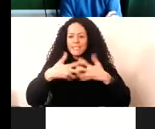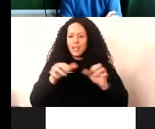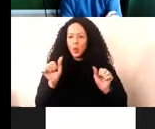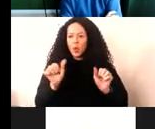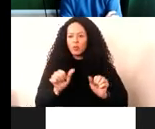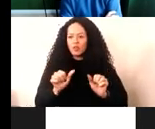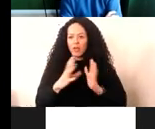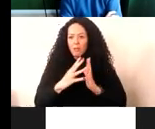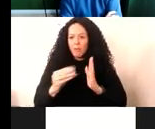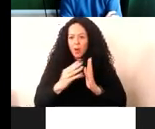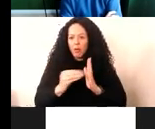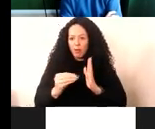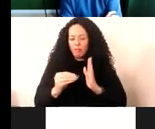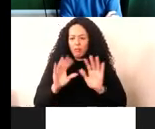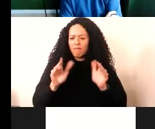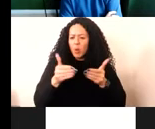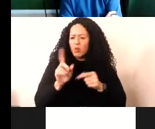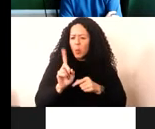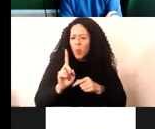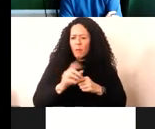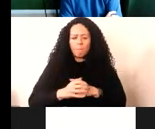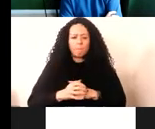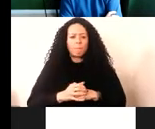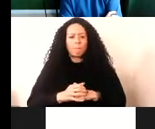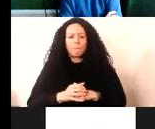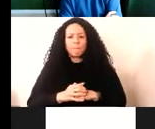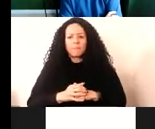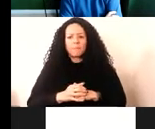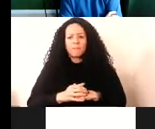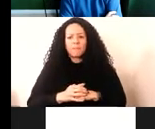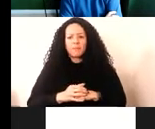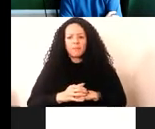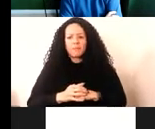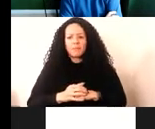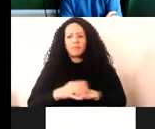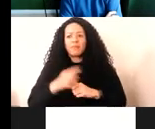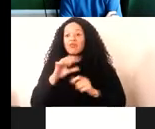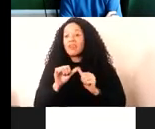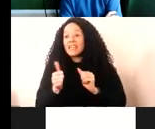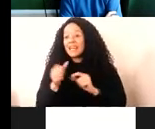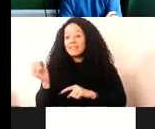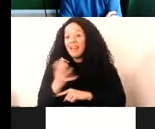specifically focused in on. Oh, sorry. It's been I meant to say next slide to even.